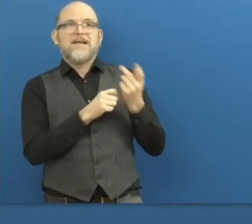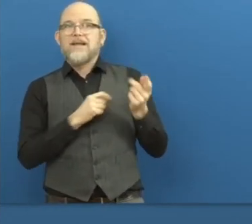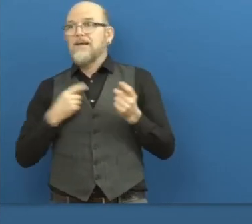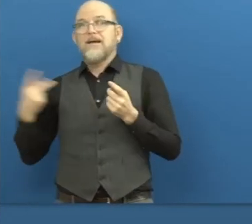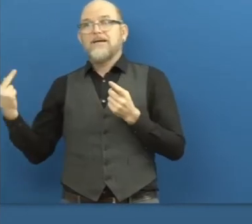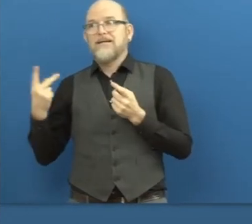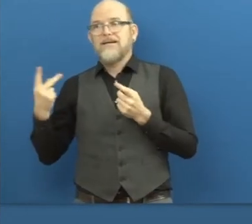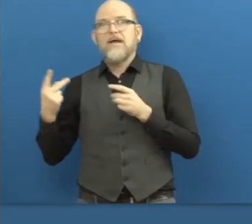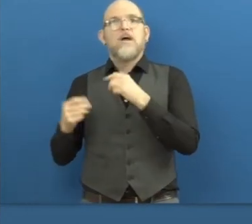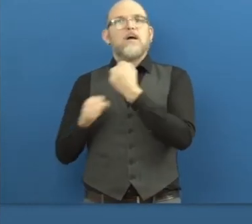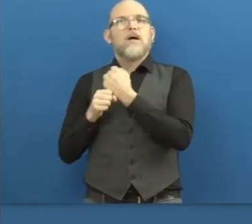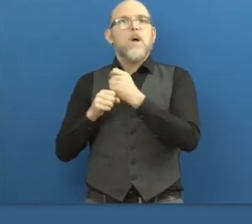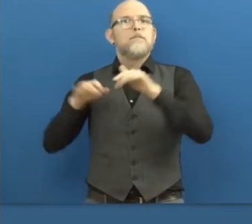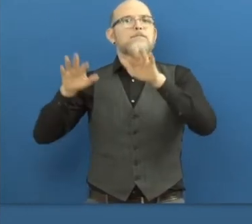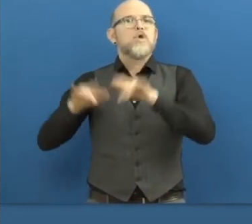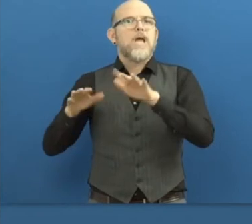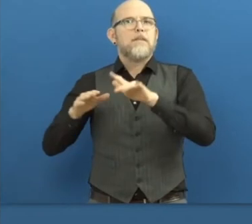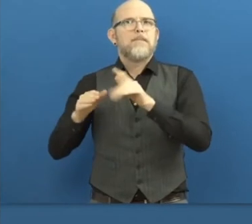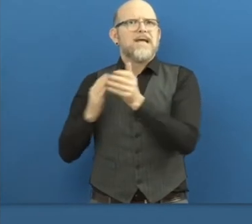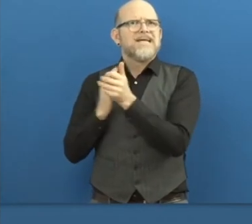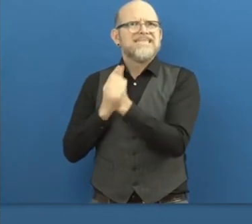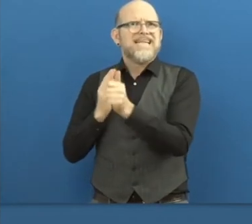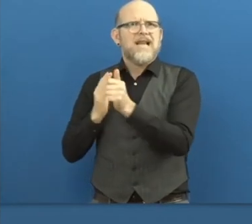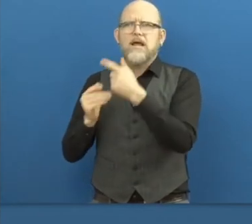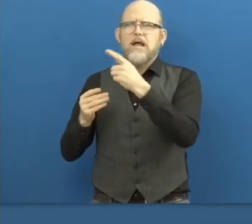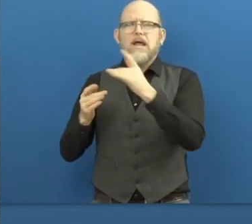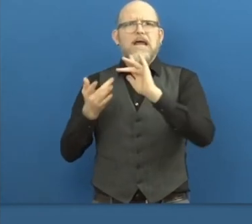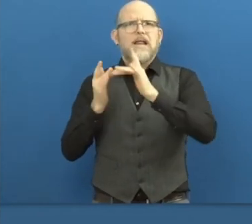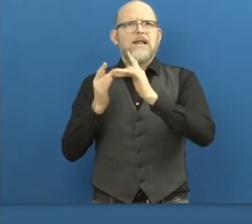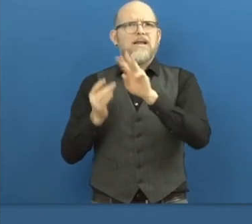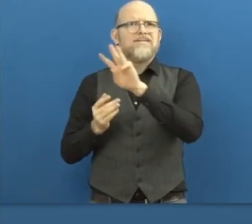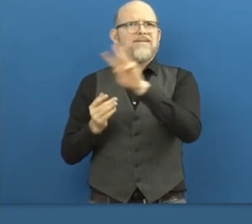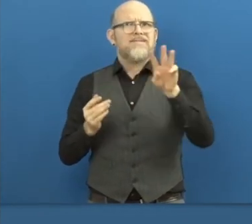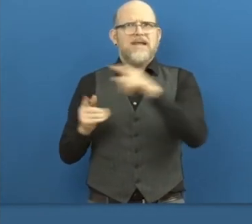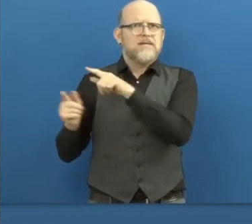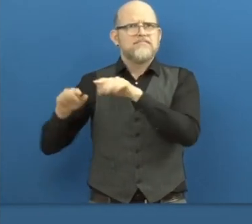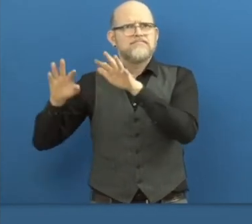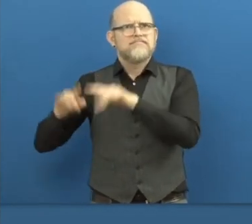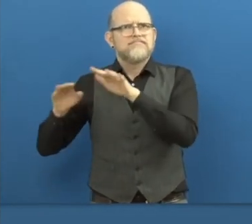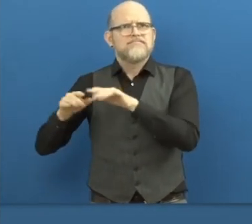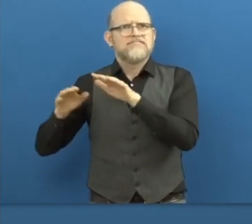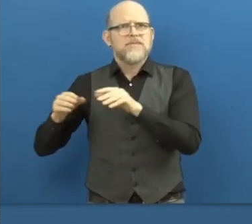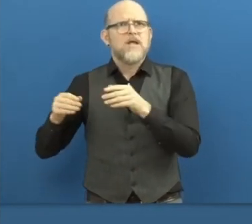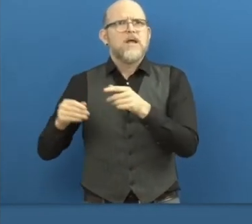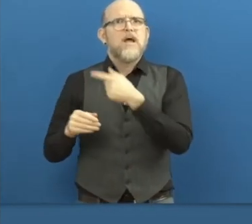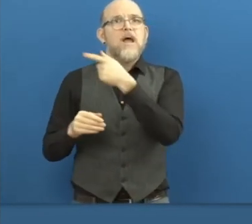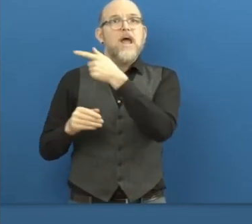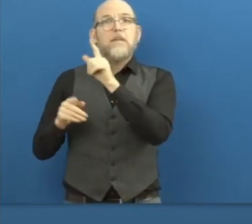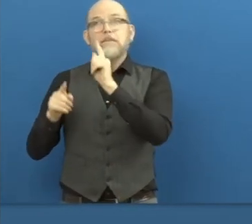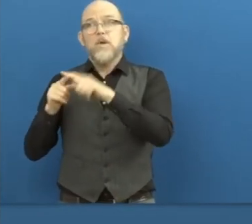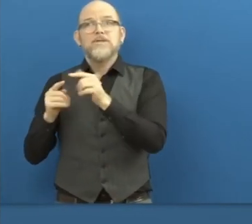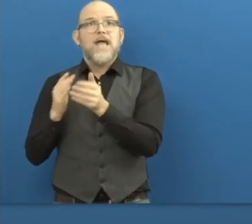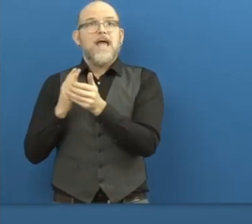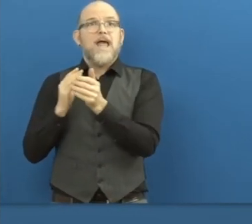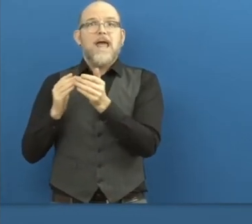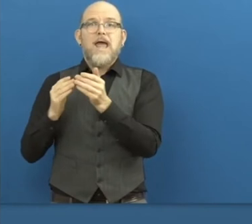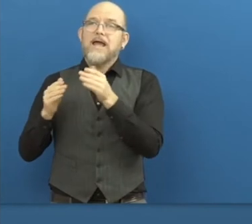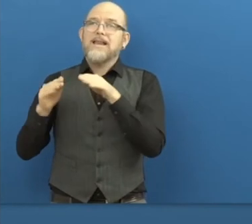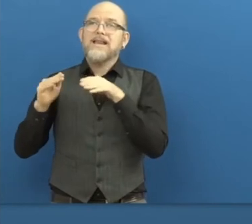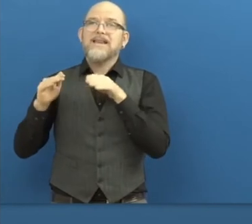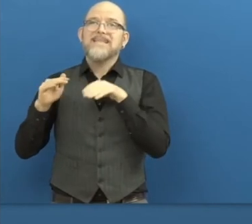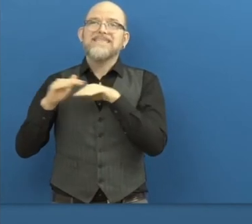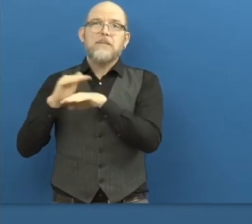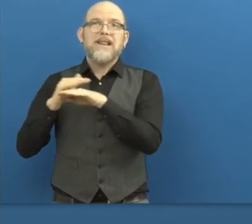provider who has programmed our site together with accessibility experts. And we have